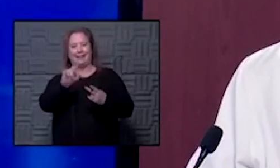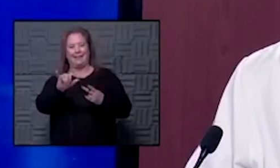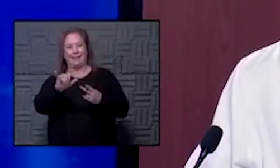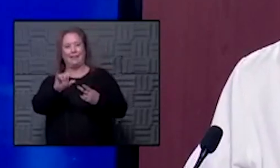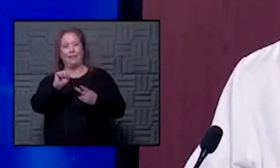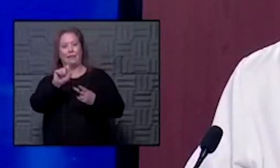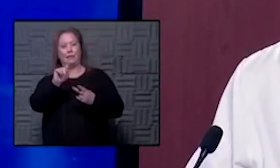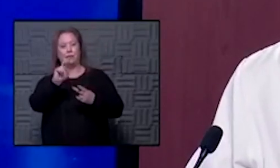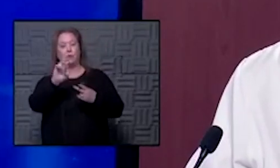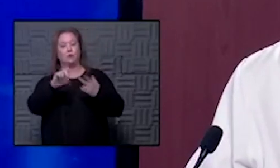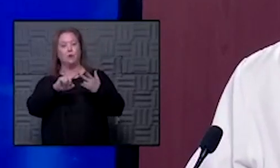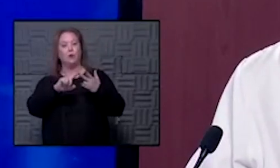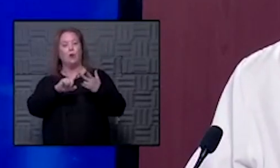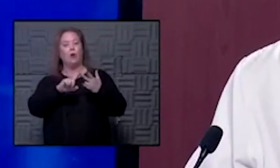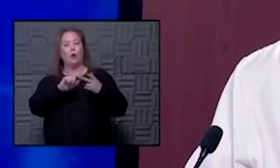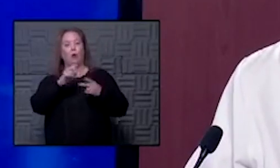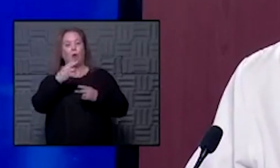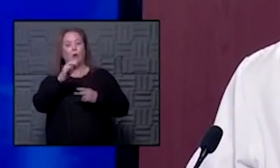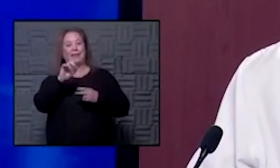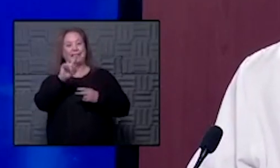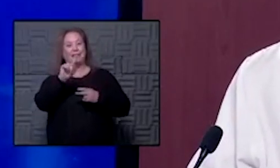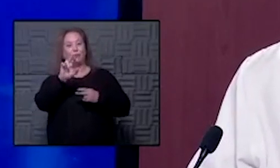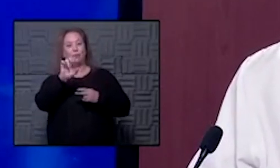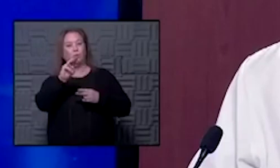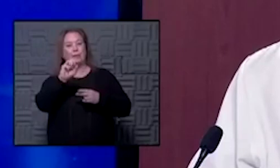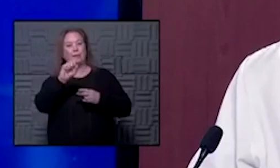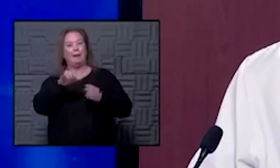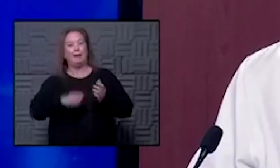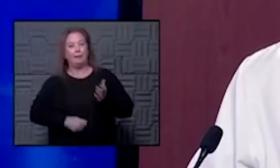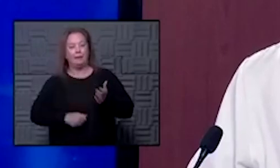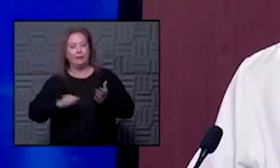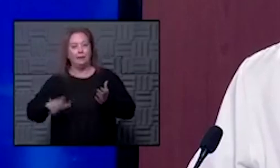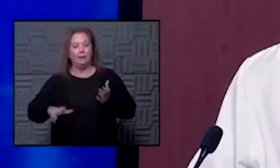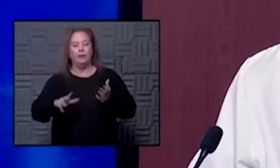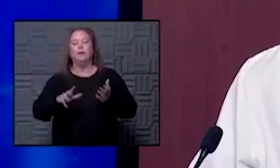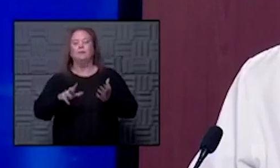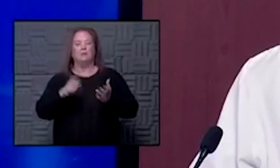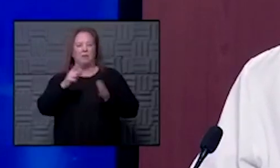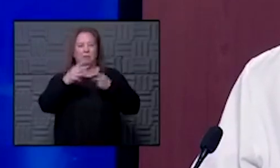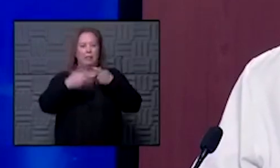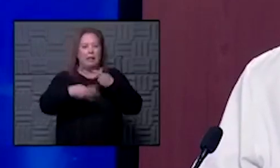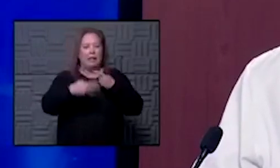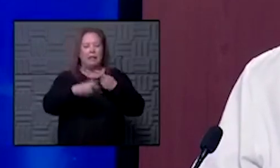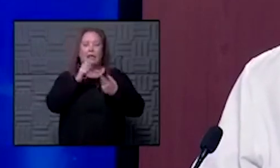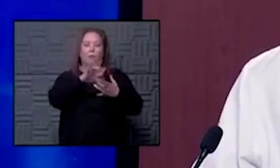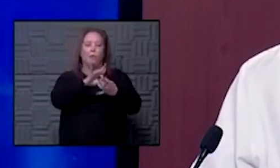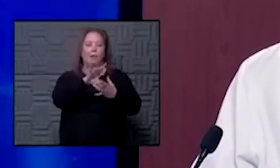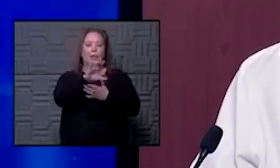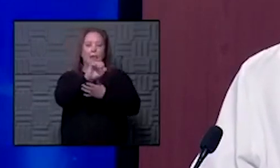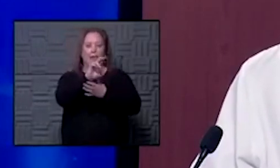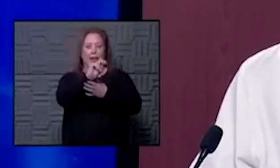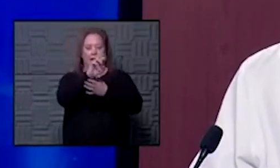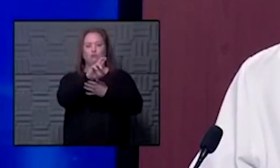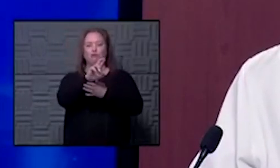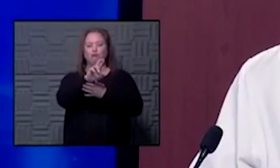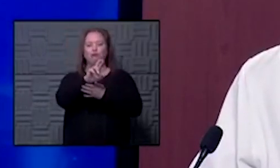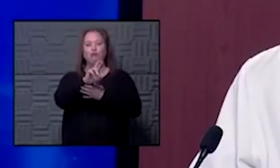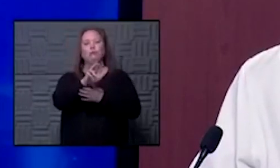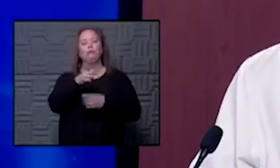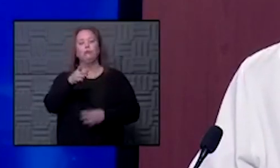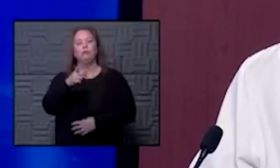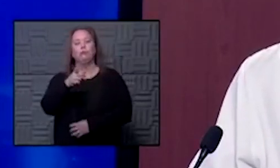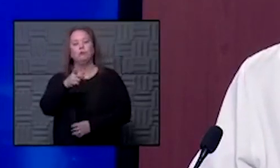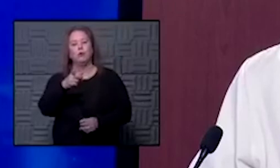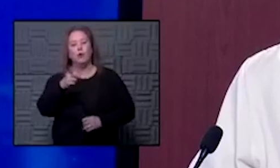hysterectomies if someone needs it maybe for bleeding but not bleeding that's related to cancer so yes i think i think what we're saying is